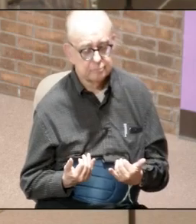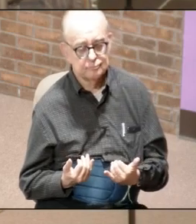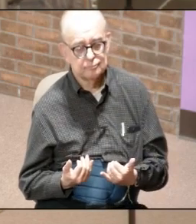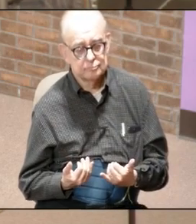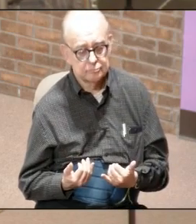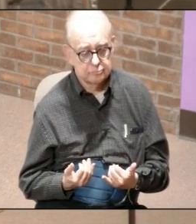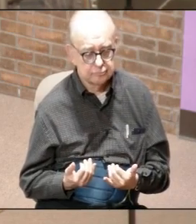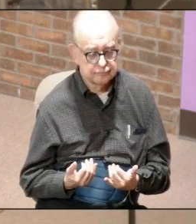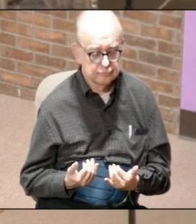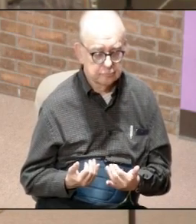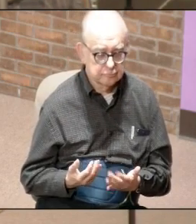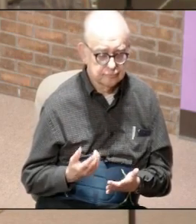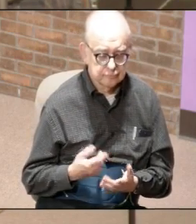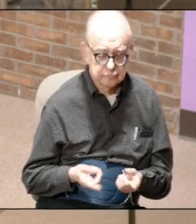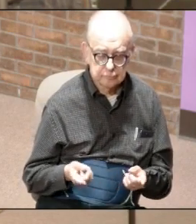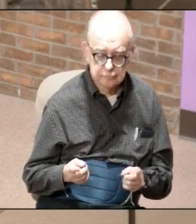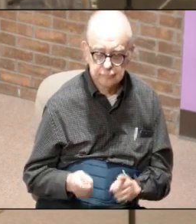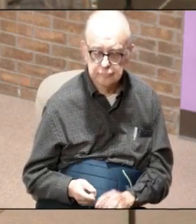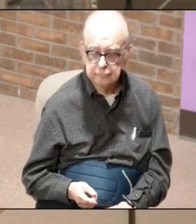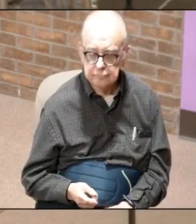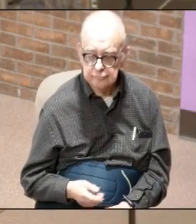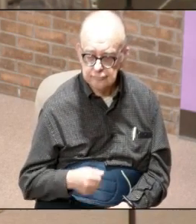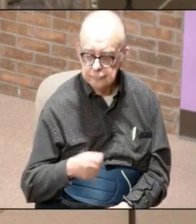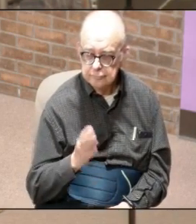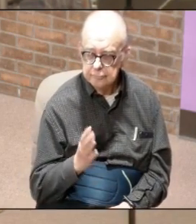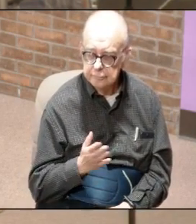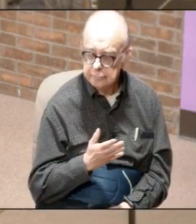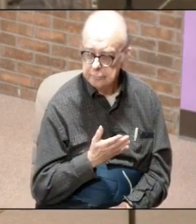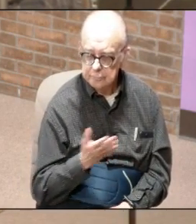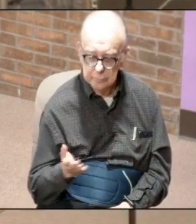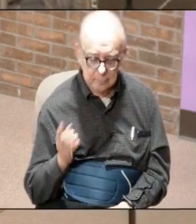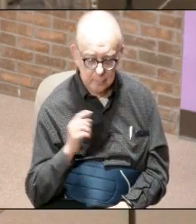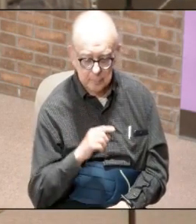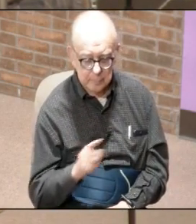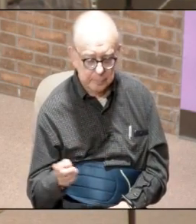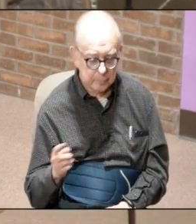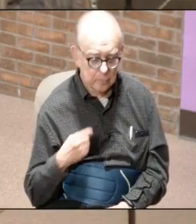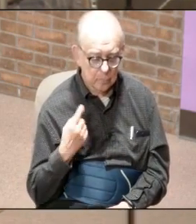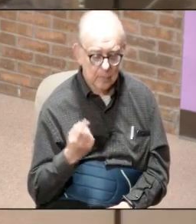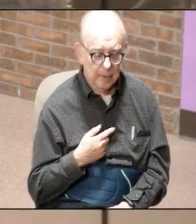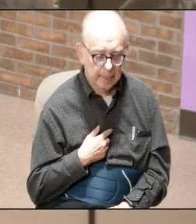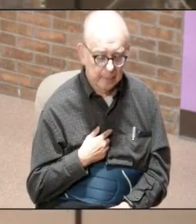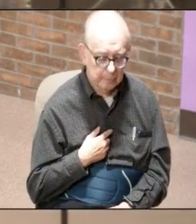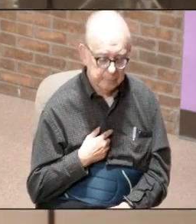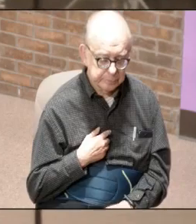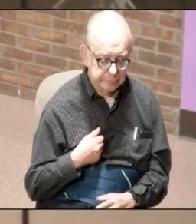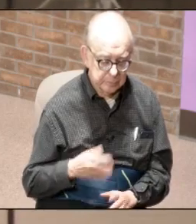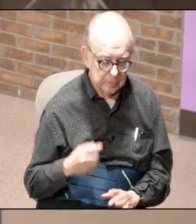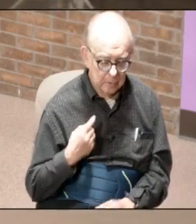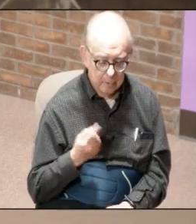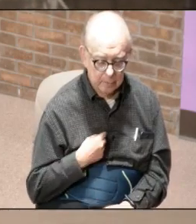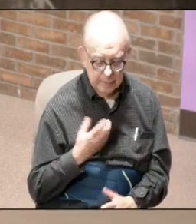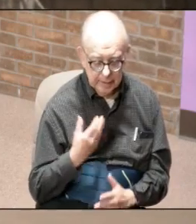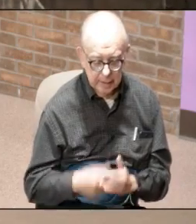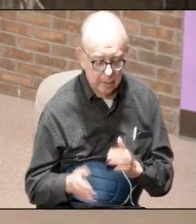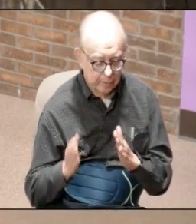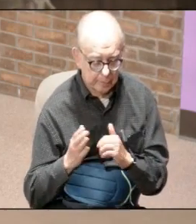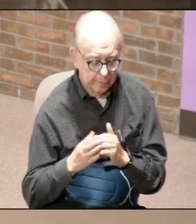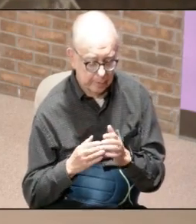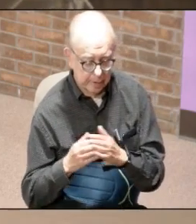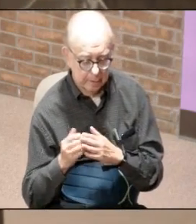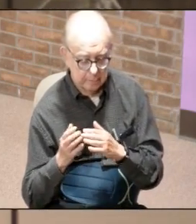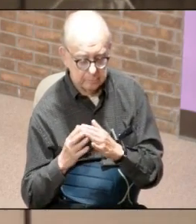and what's happening God is bringing them to us by letting us get out of the building